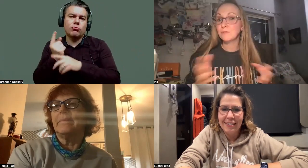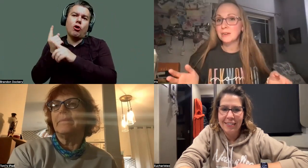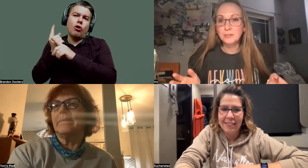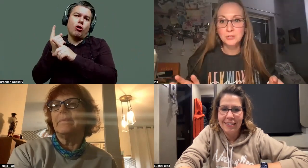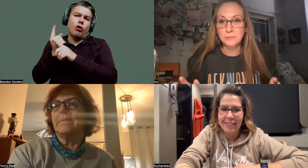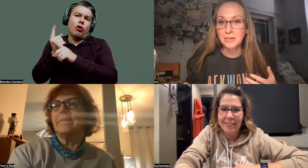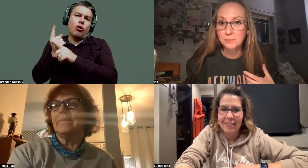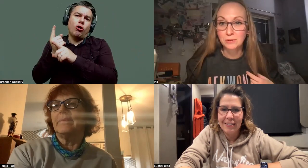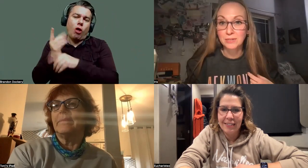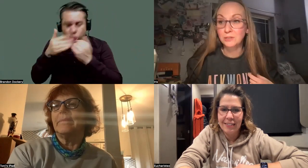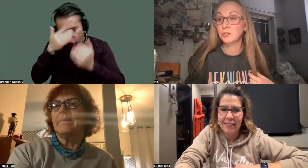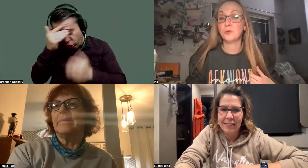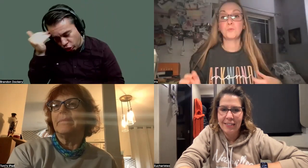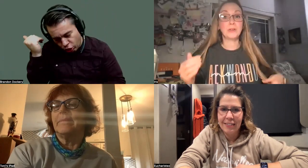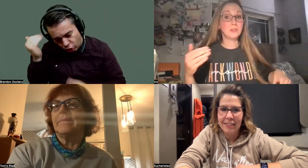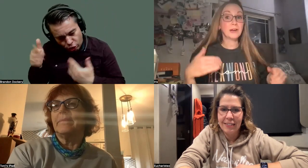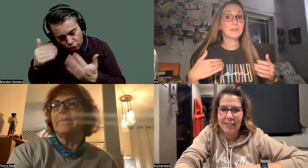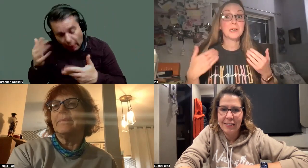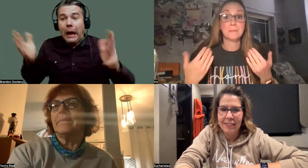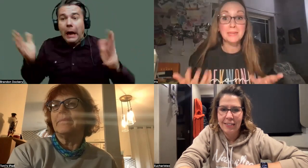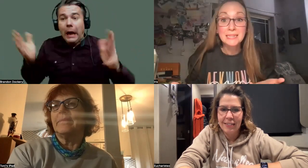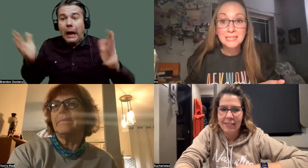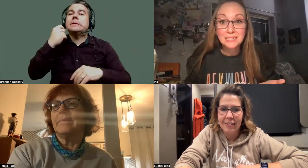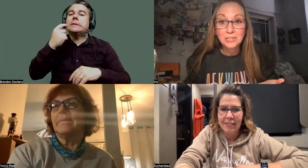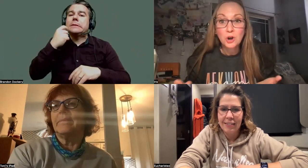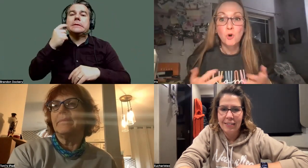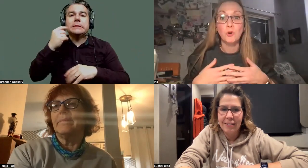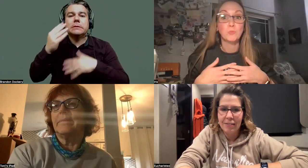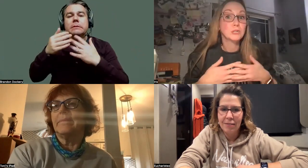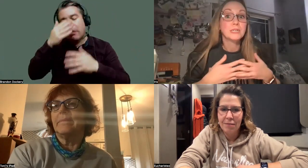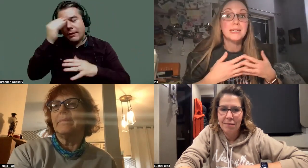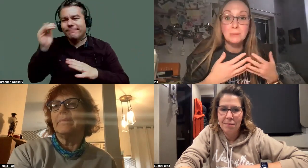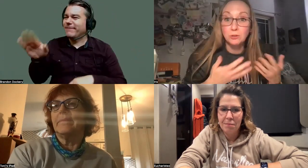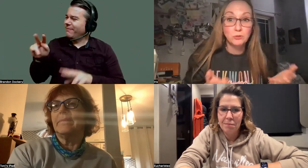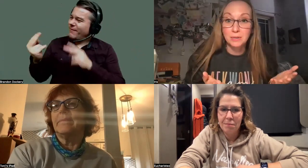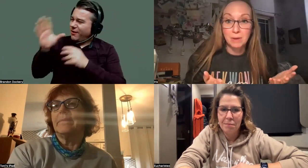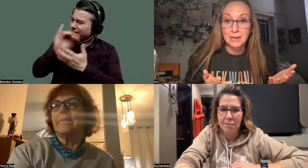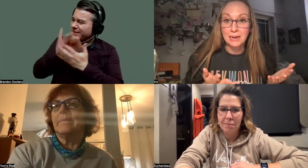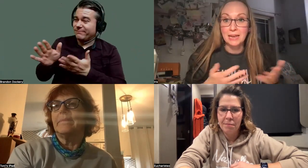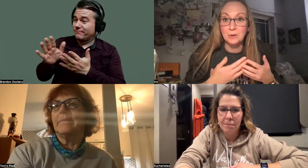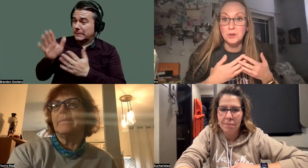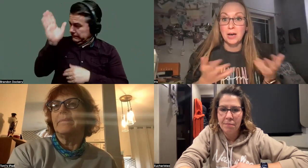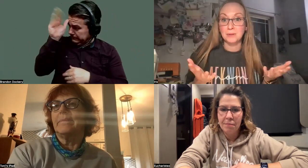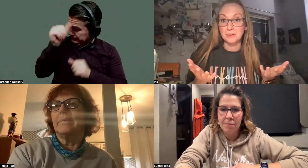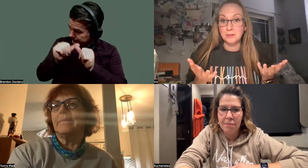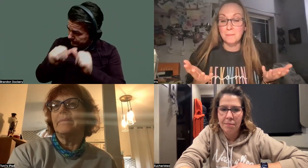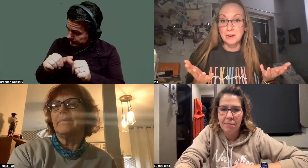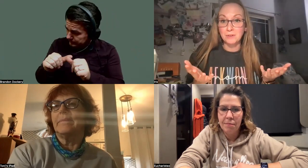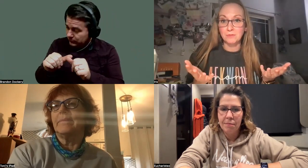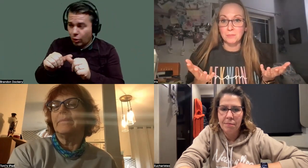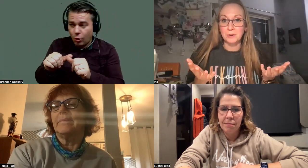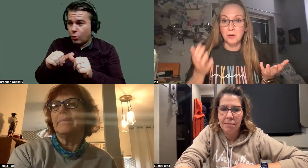them. And I finally looked at my husband. I was like, look, we either have to commit to this or we're just going to keep losing money and not